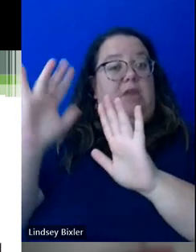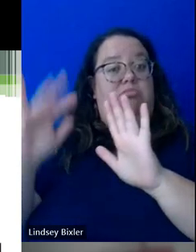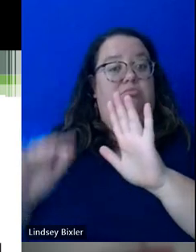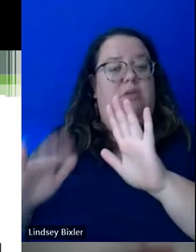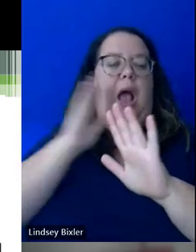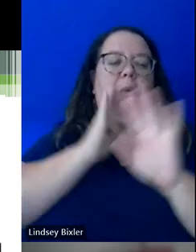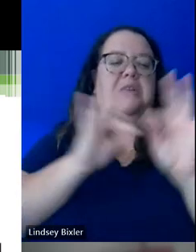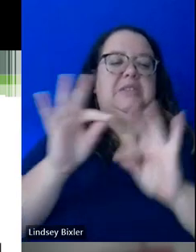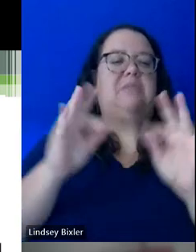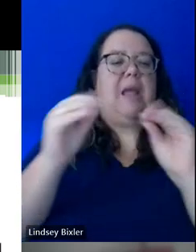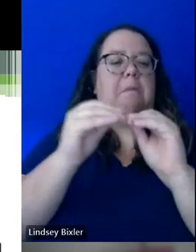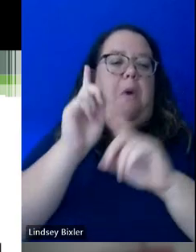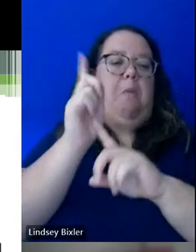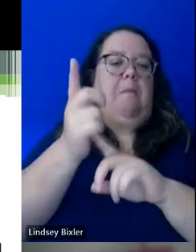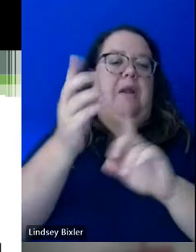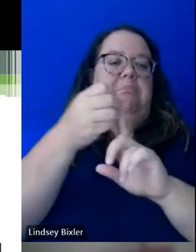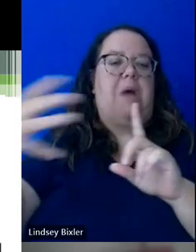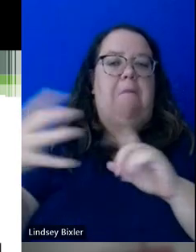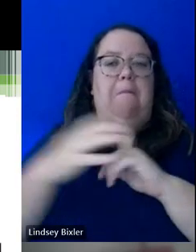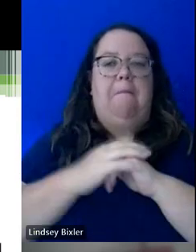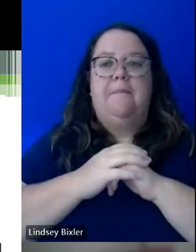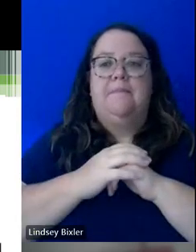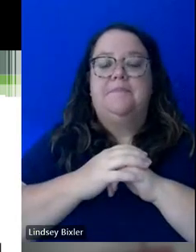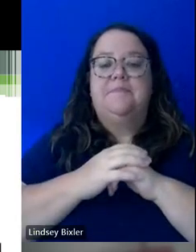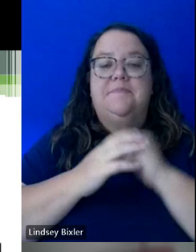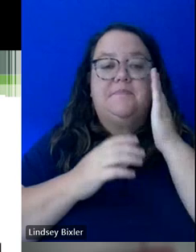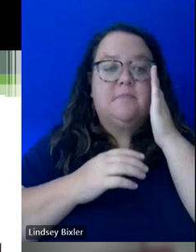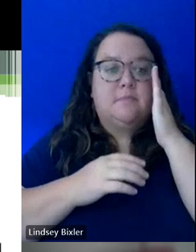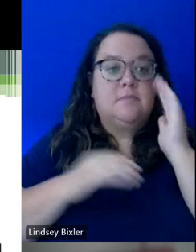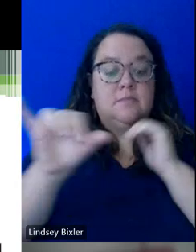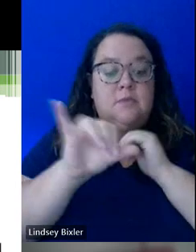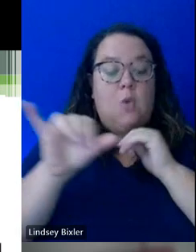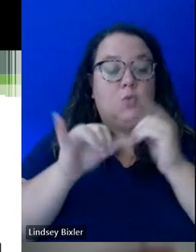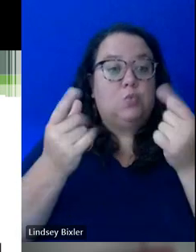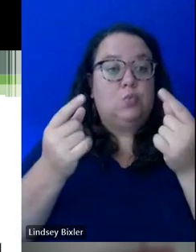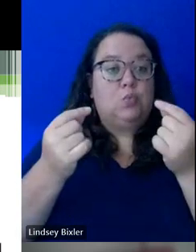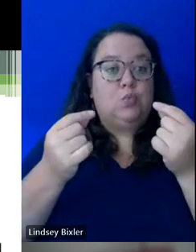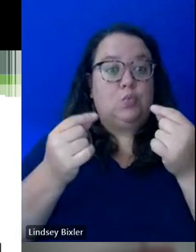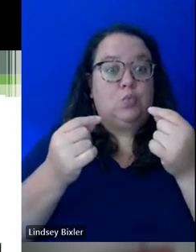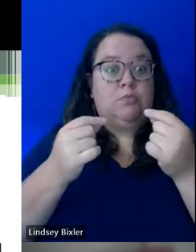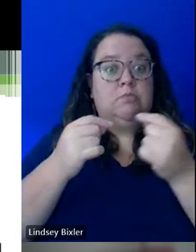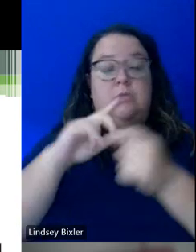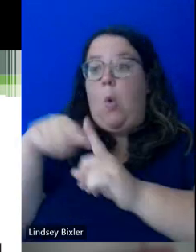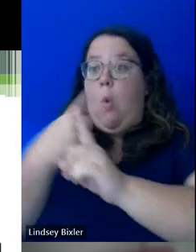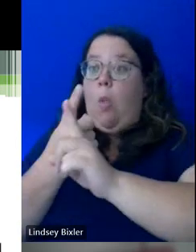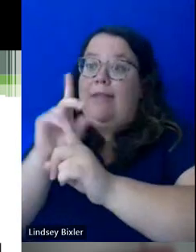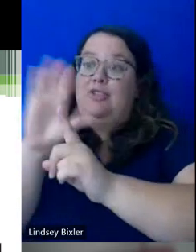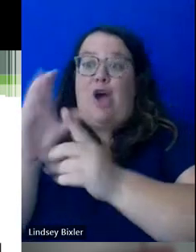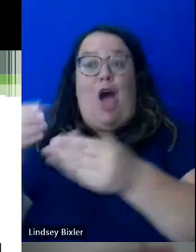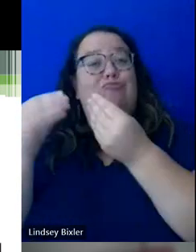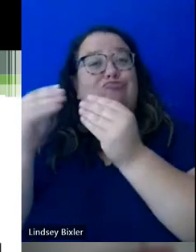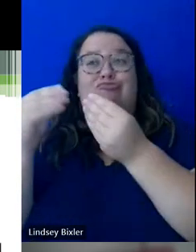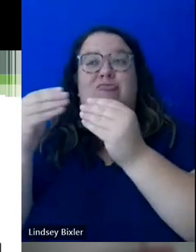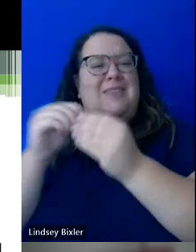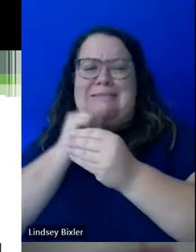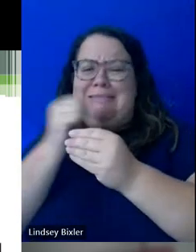in a few minutes more. One of the things that we also do is, you know, just having documentation doesn't tell us